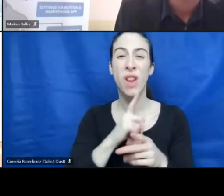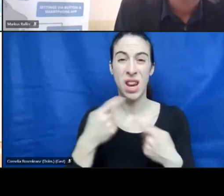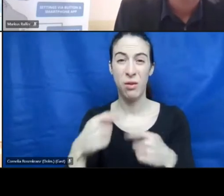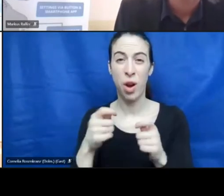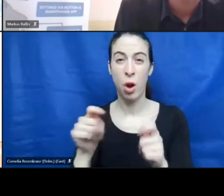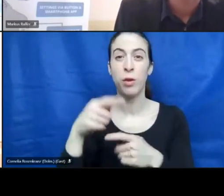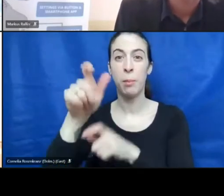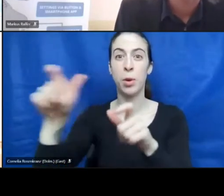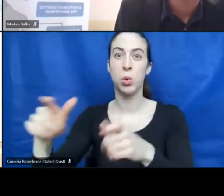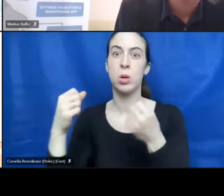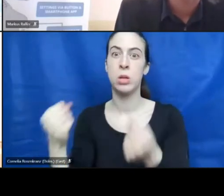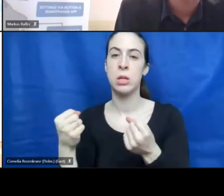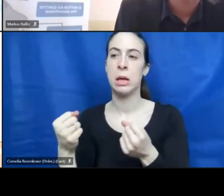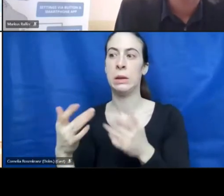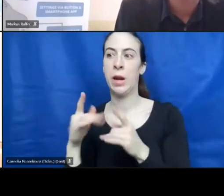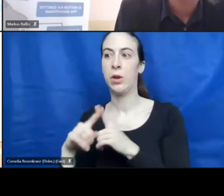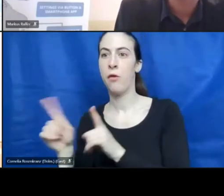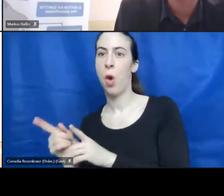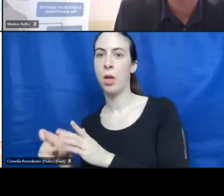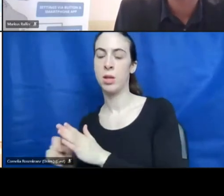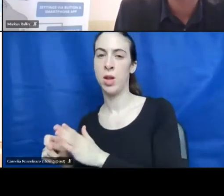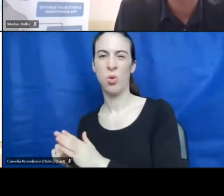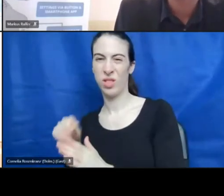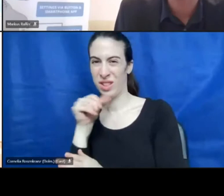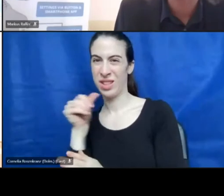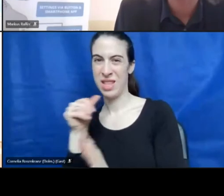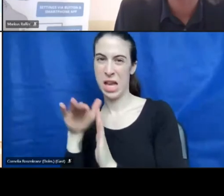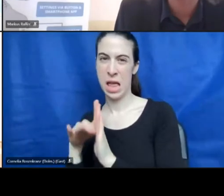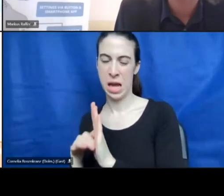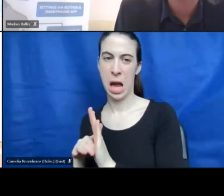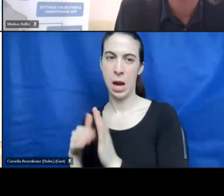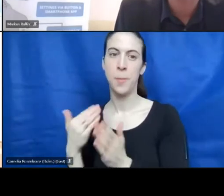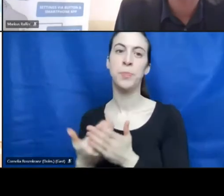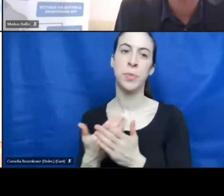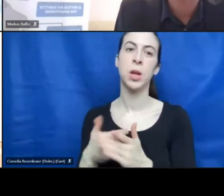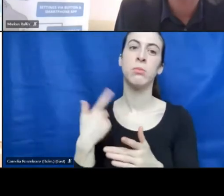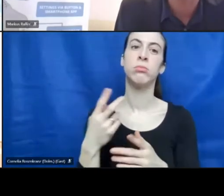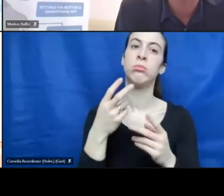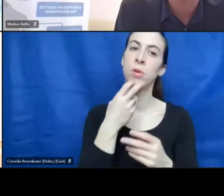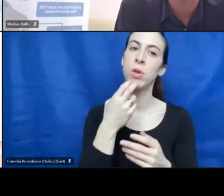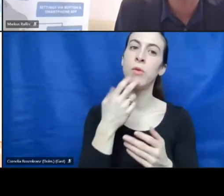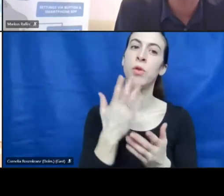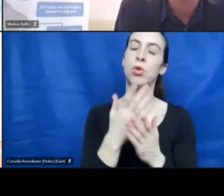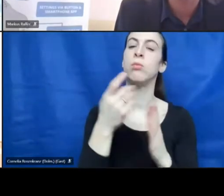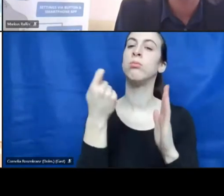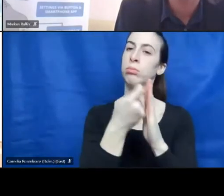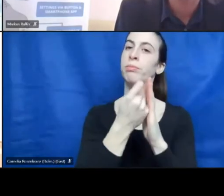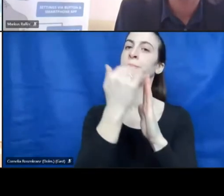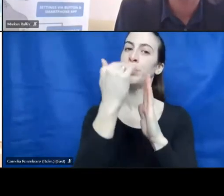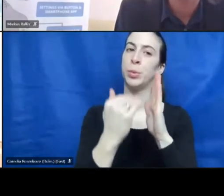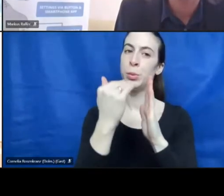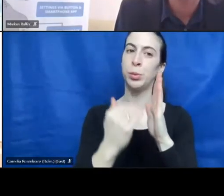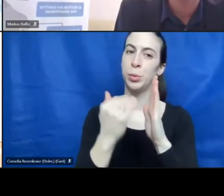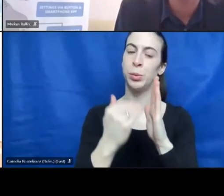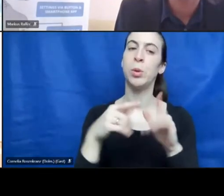health point of view, we want less supply, higher prices and more domestic income than free